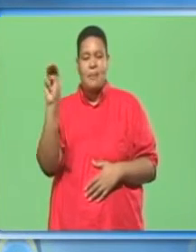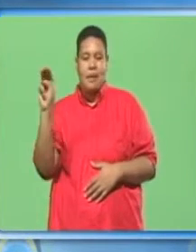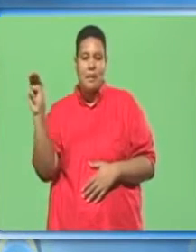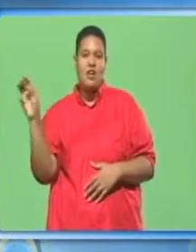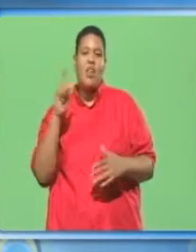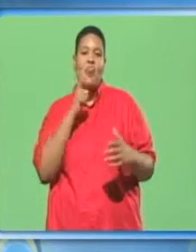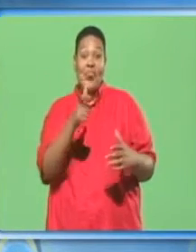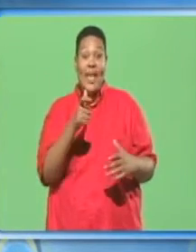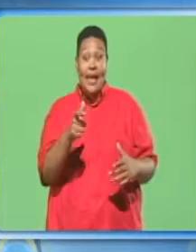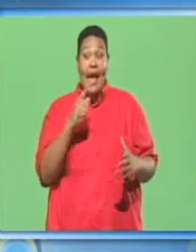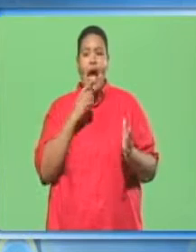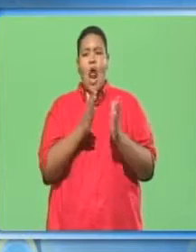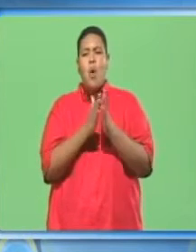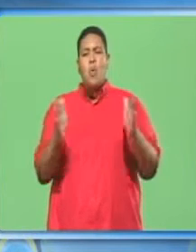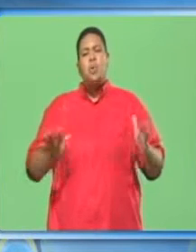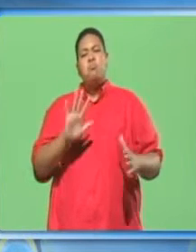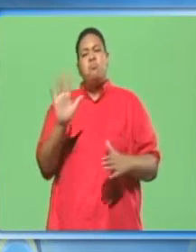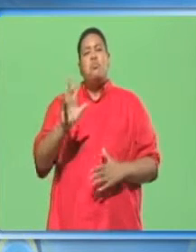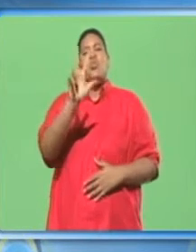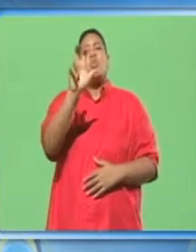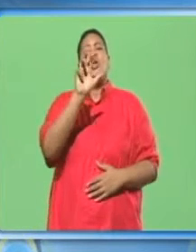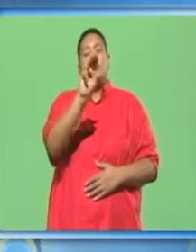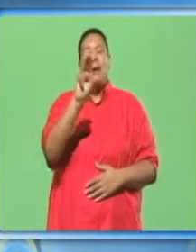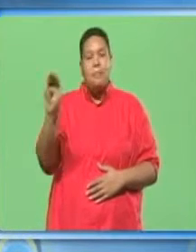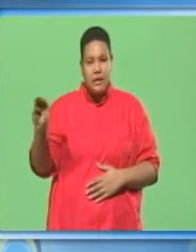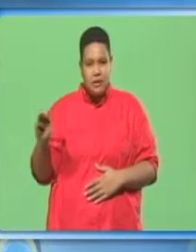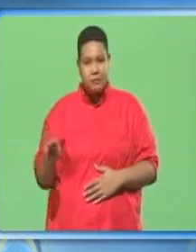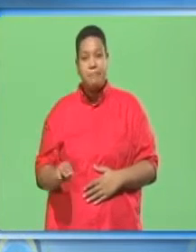and width of a thickness least 300 mm.